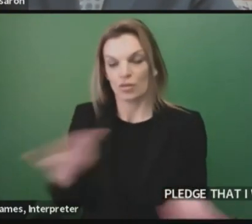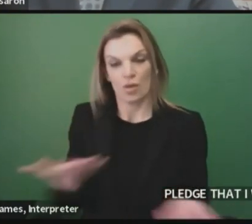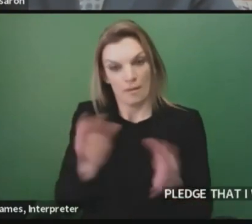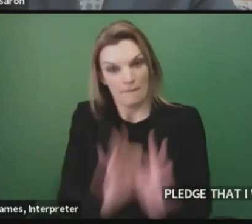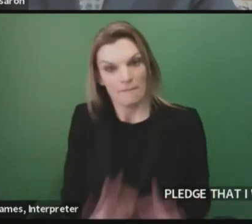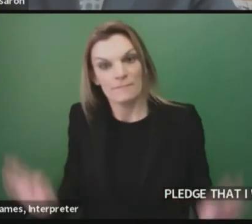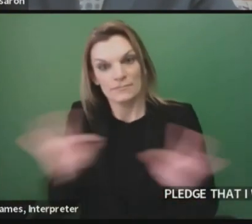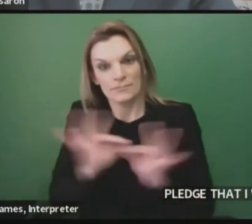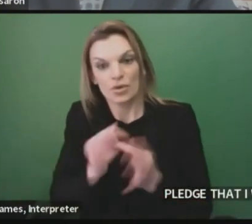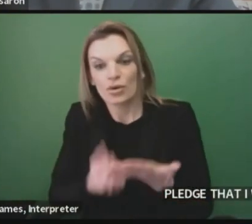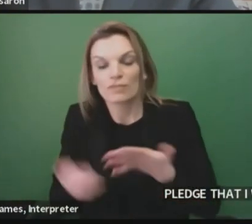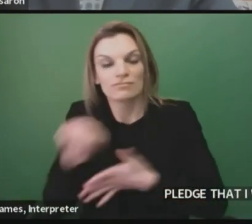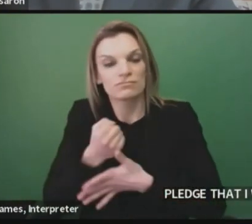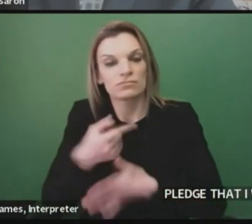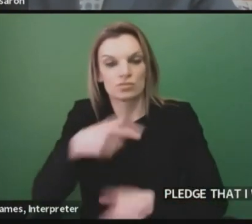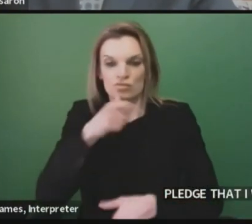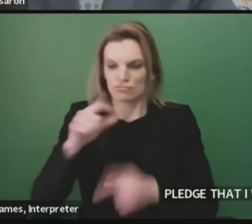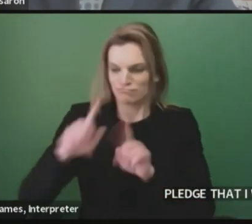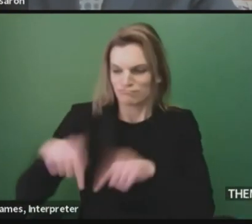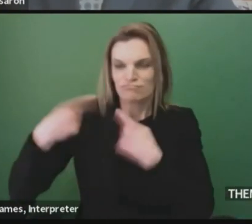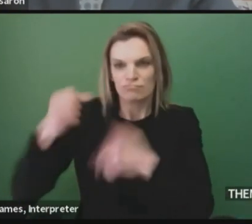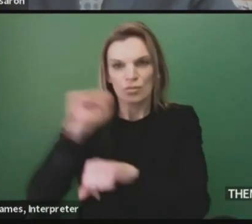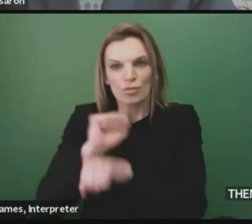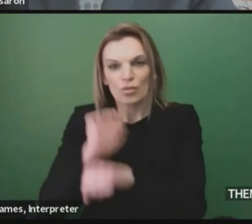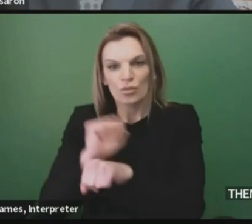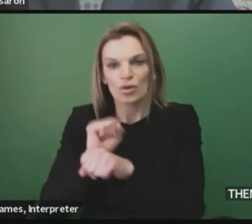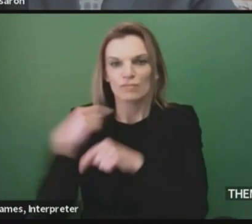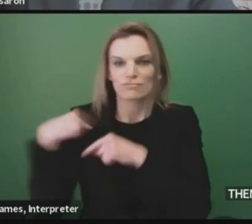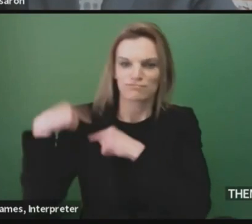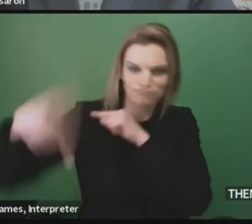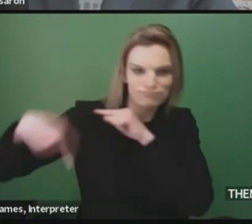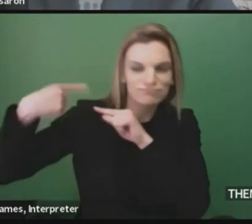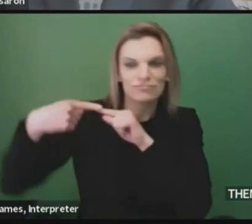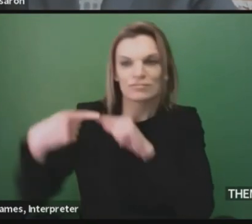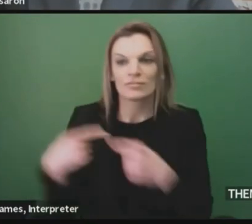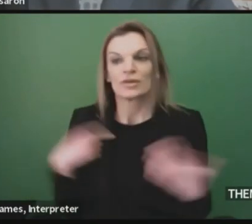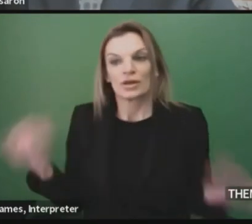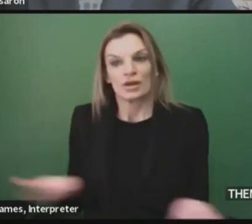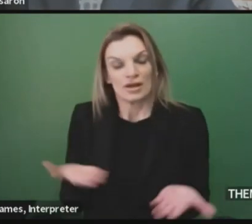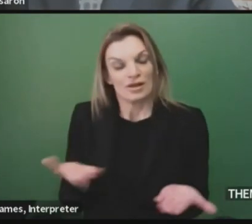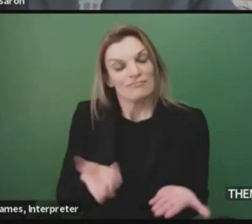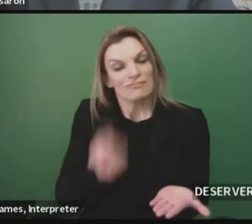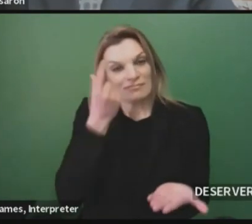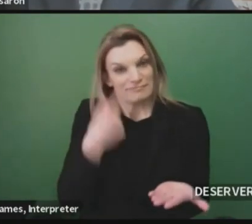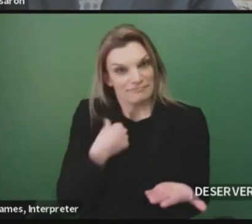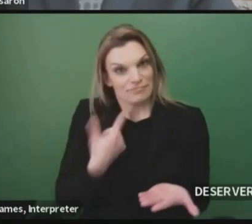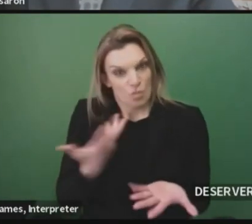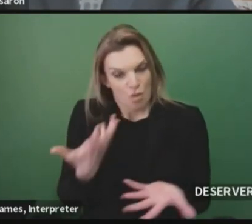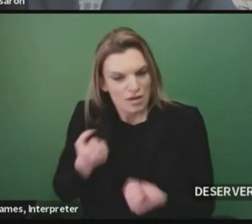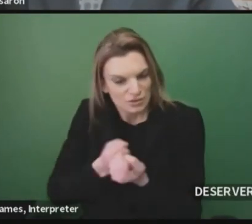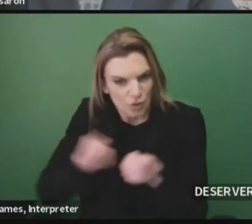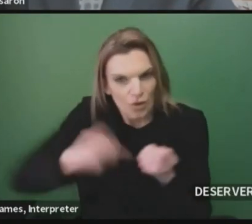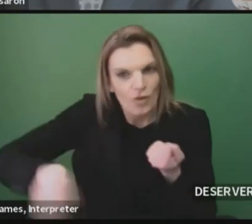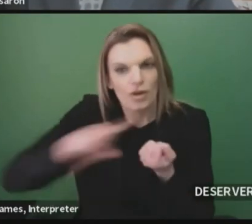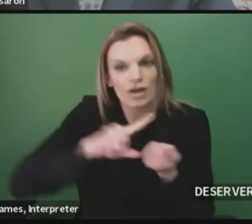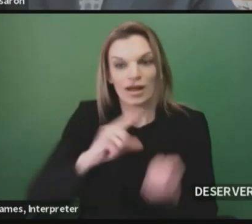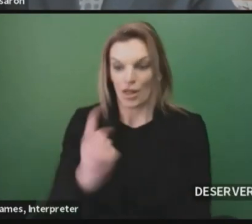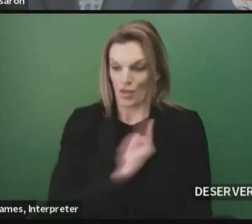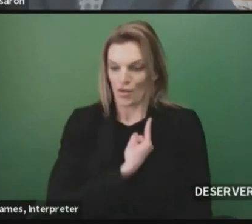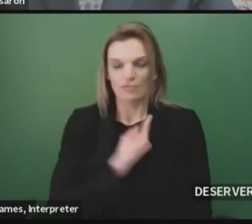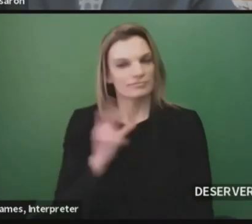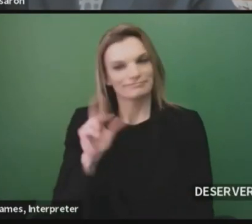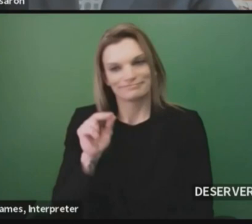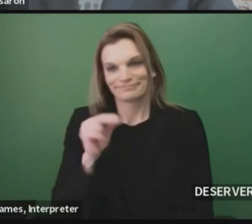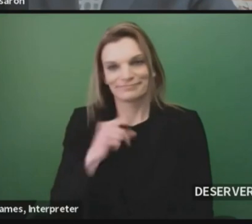businesses will have a fighter for them in Lansing. But I can't do it alone. I need partners from the state and from the federal